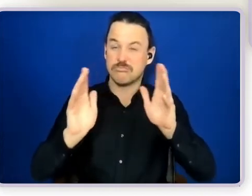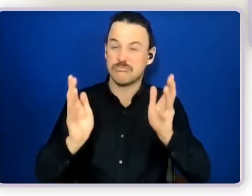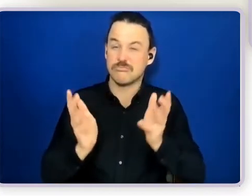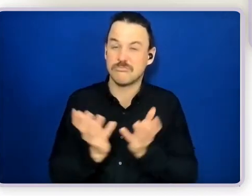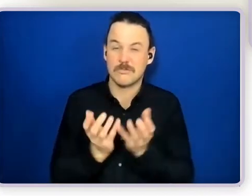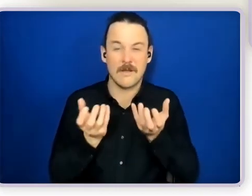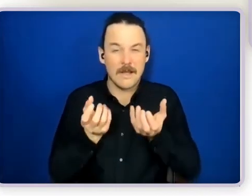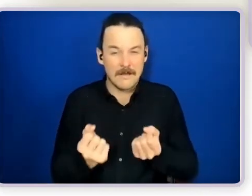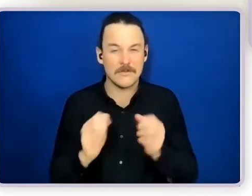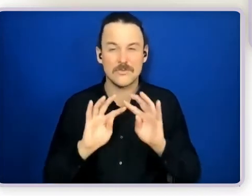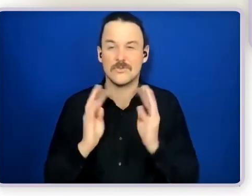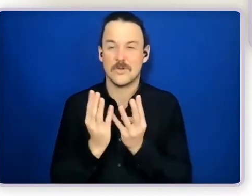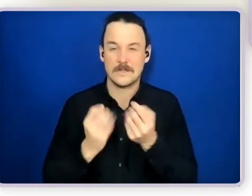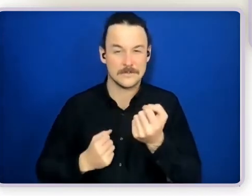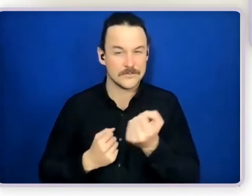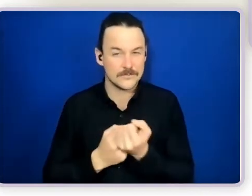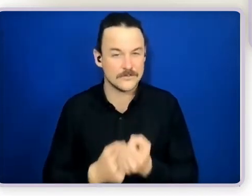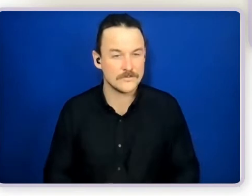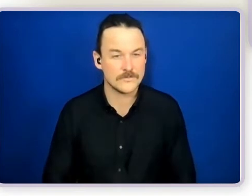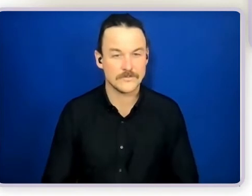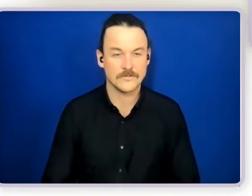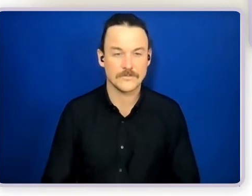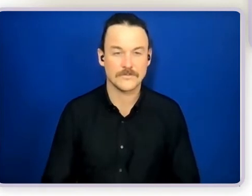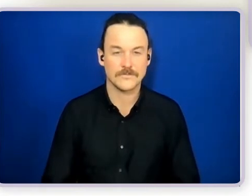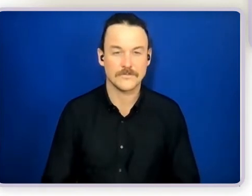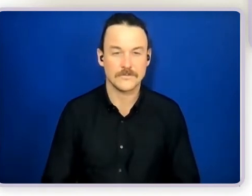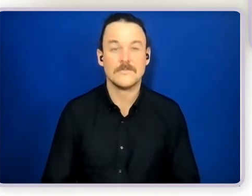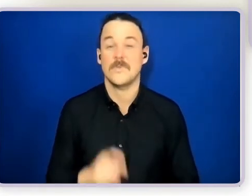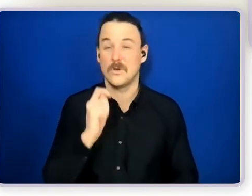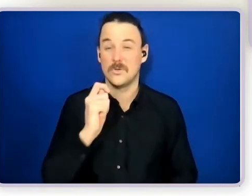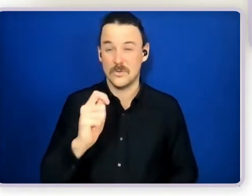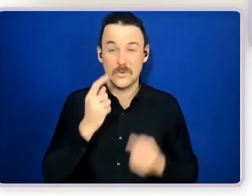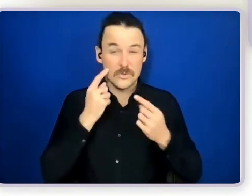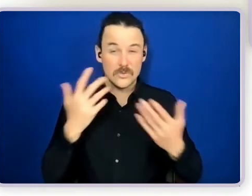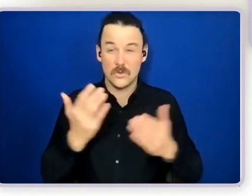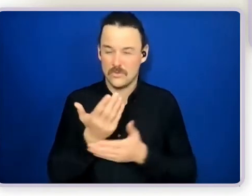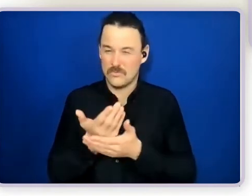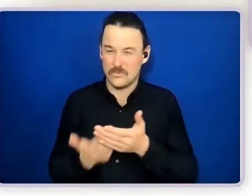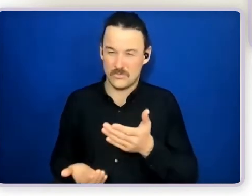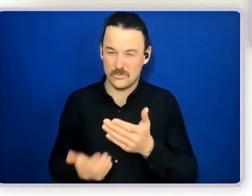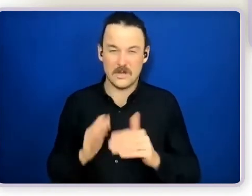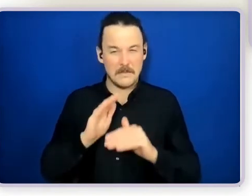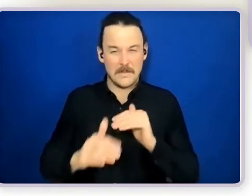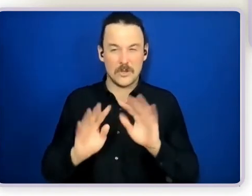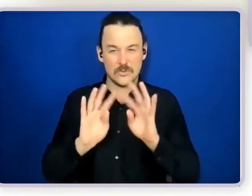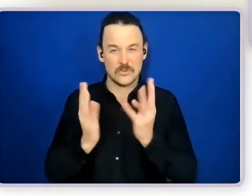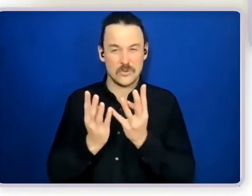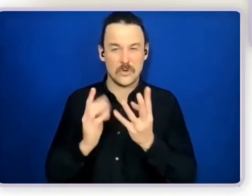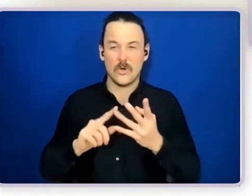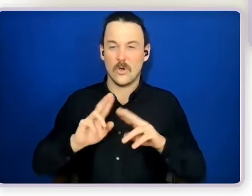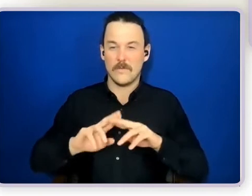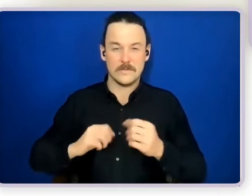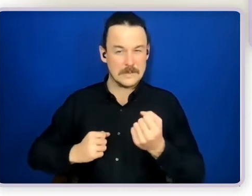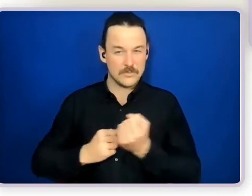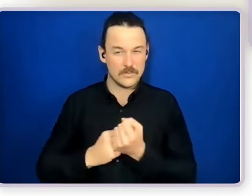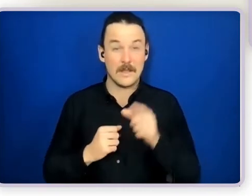So I'm going to show you in a moment, a story of a circle of support in operation that this will be Brodie's circle of